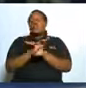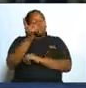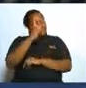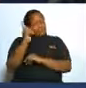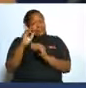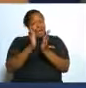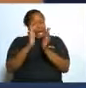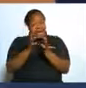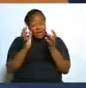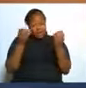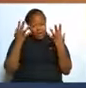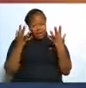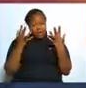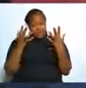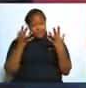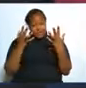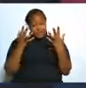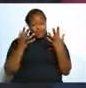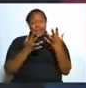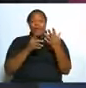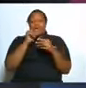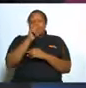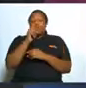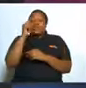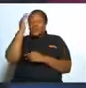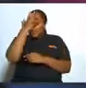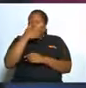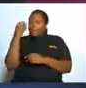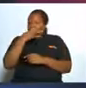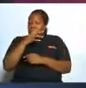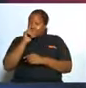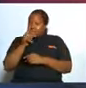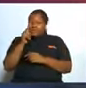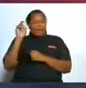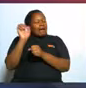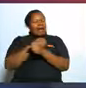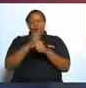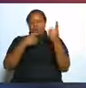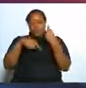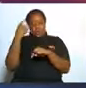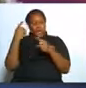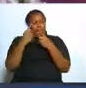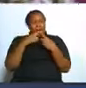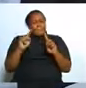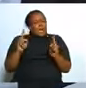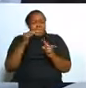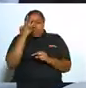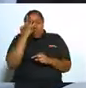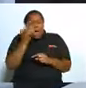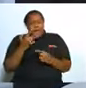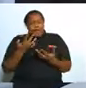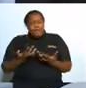hallelujah outward beauty cannot make it what is that